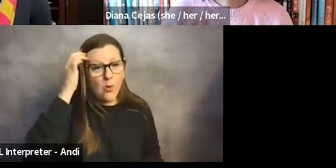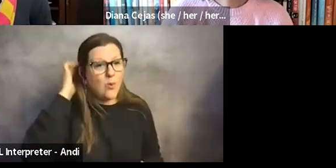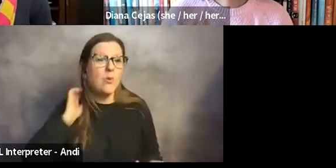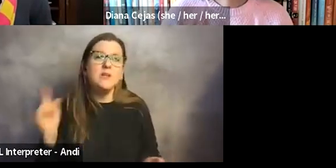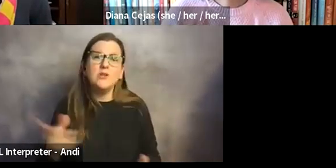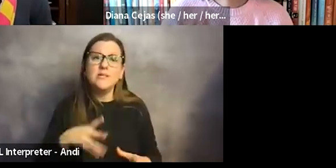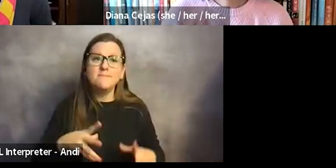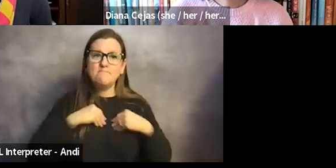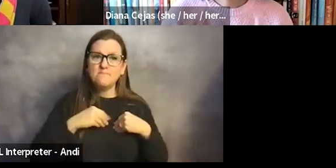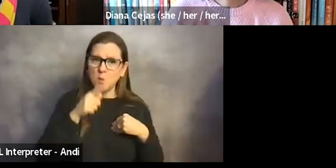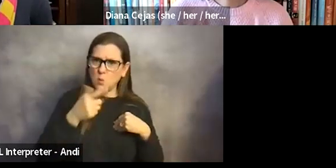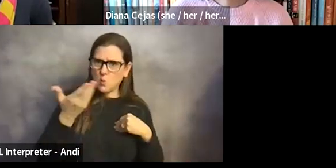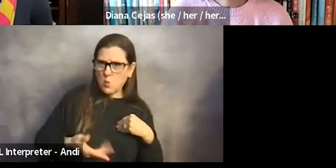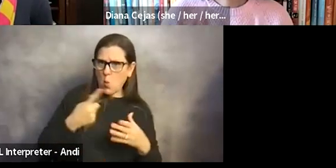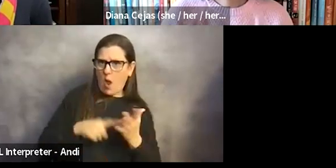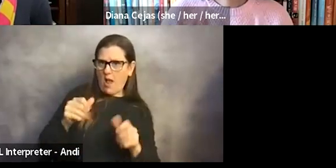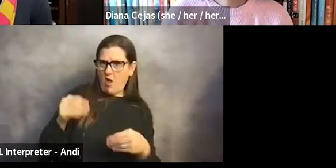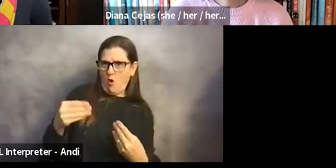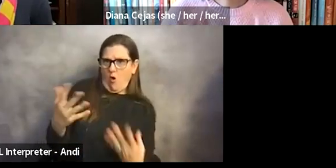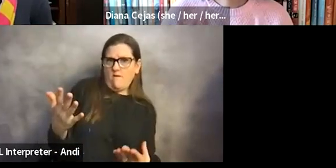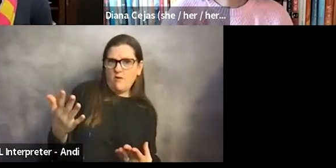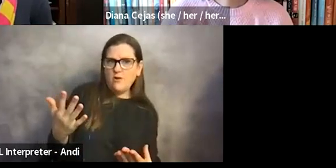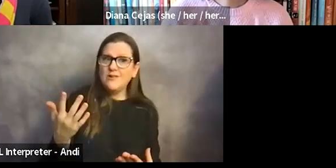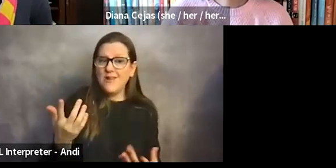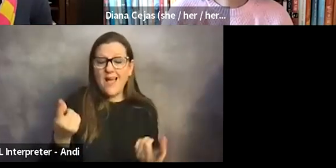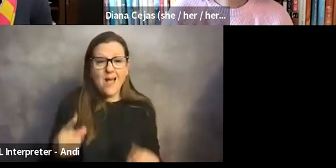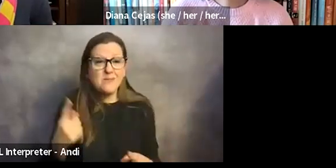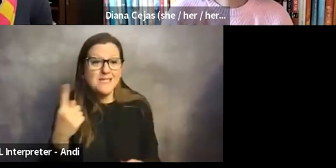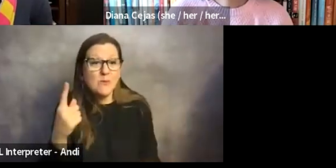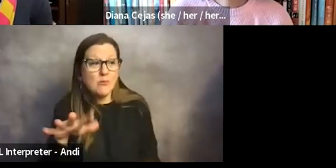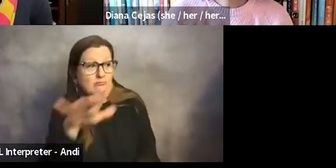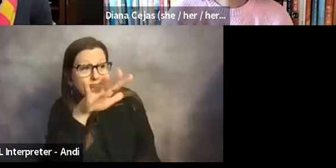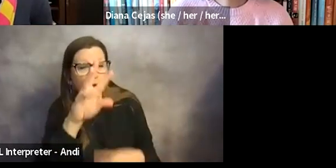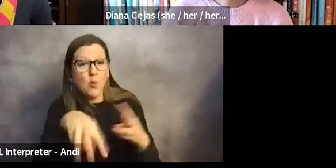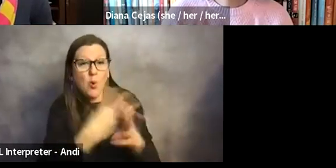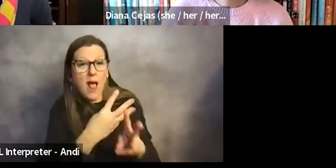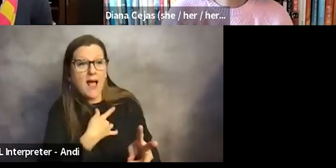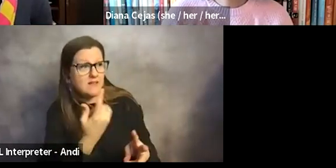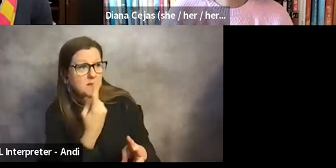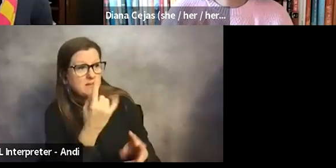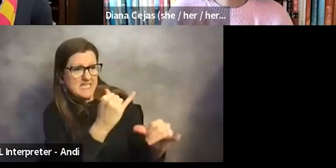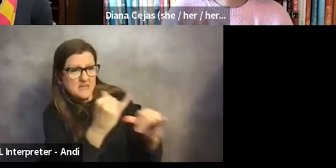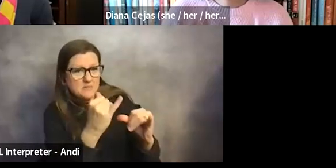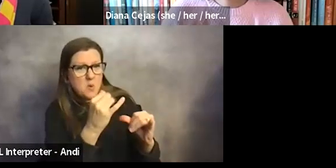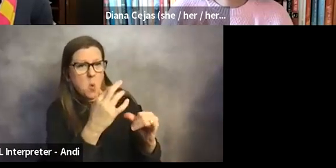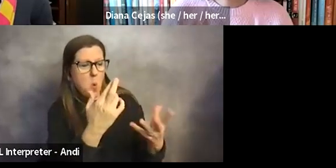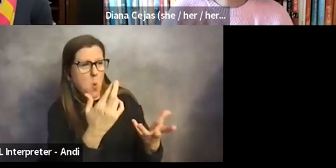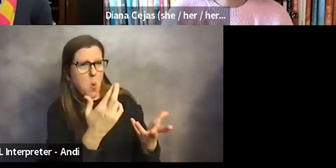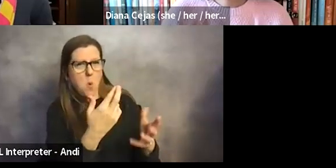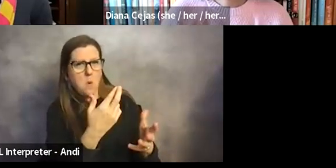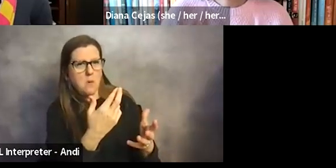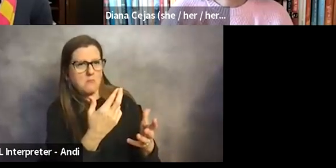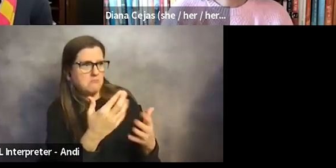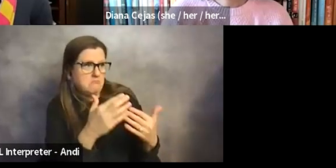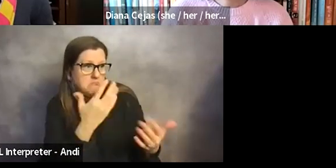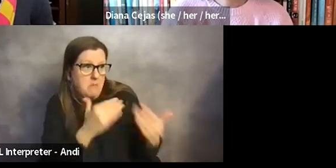you have to offer chances are there's someone out there in the world who has something similar or maybe not, but sees the value and what